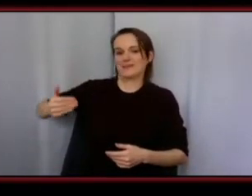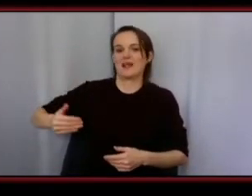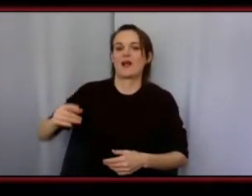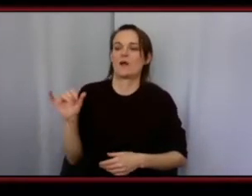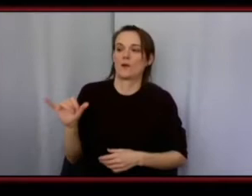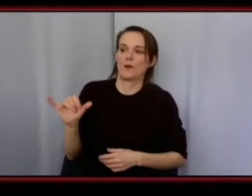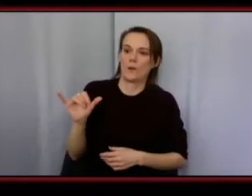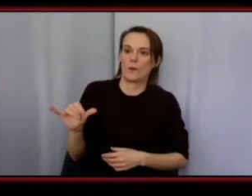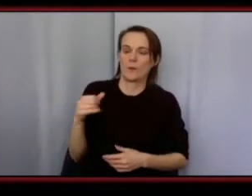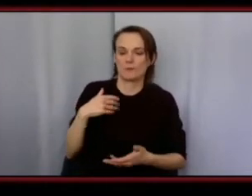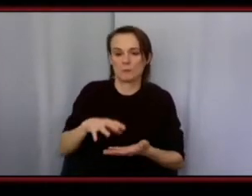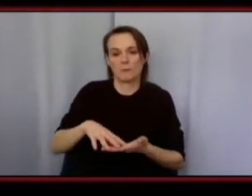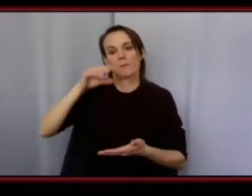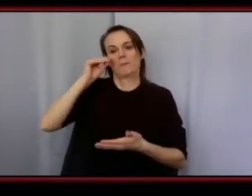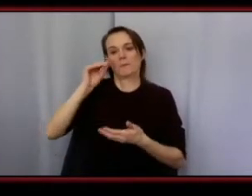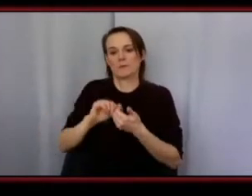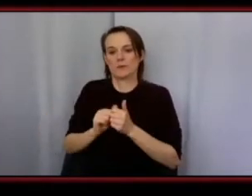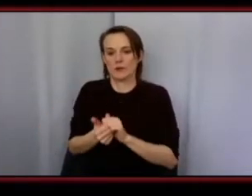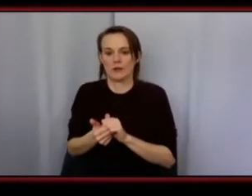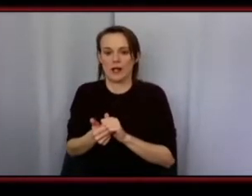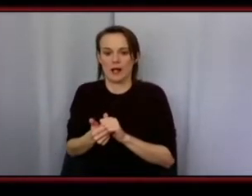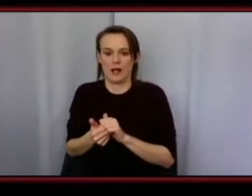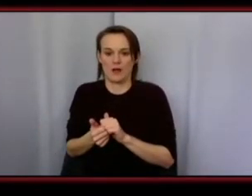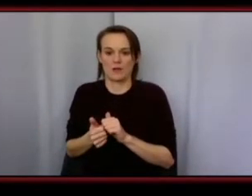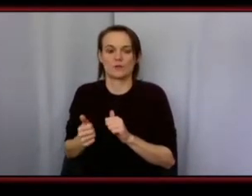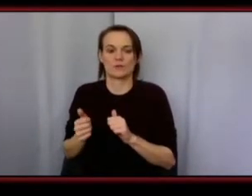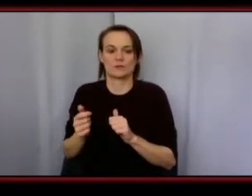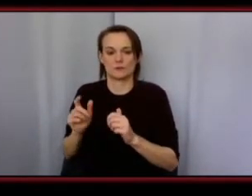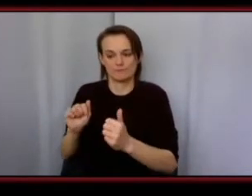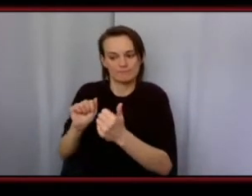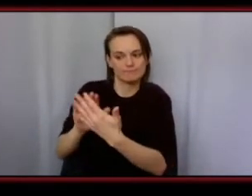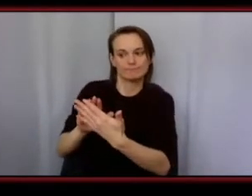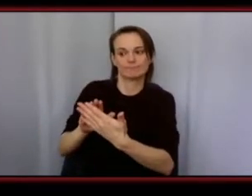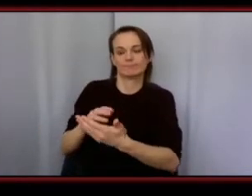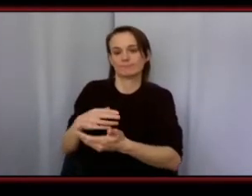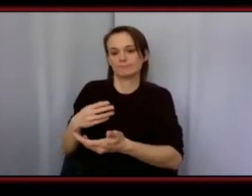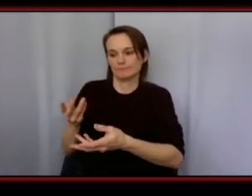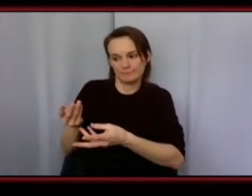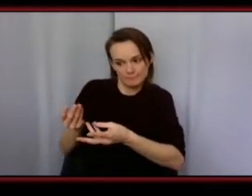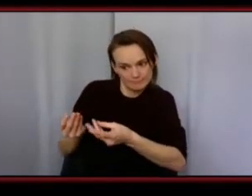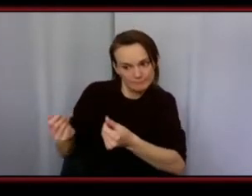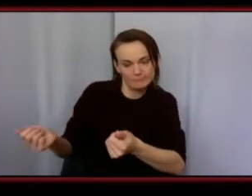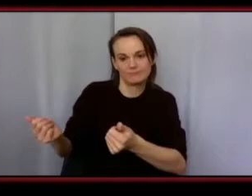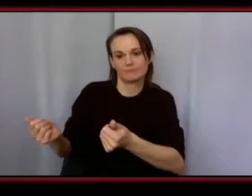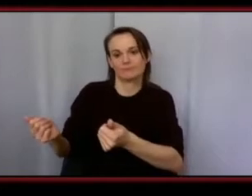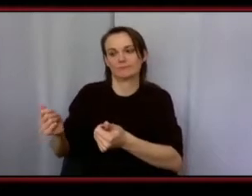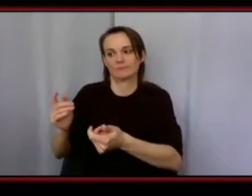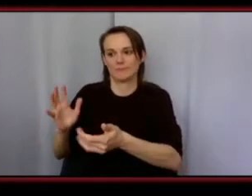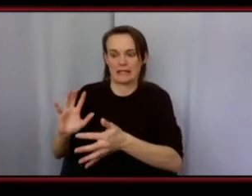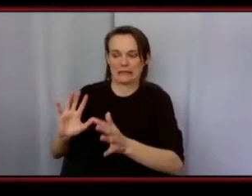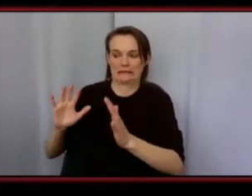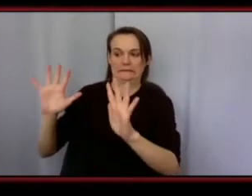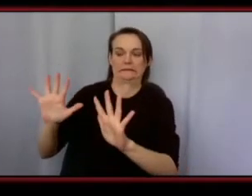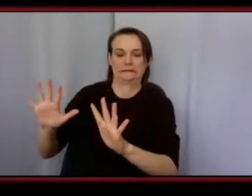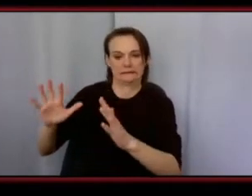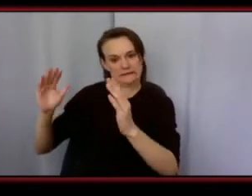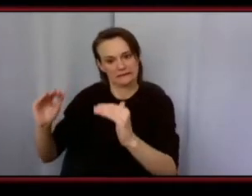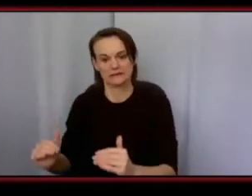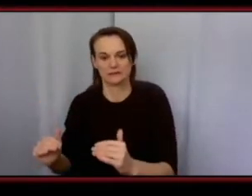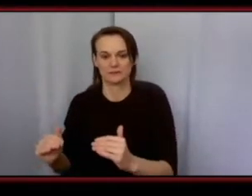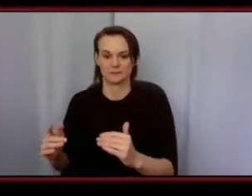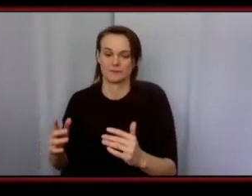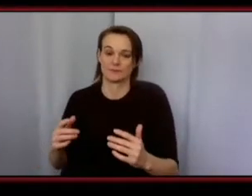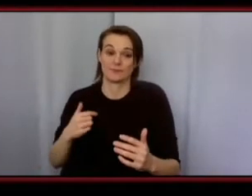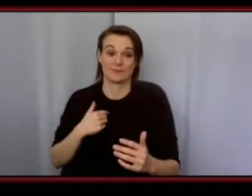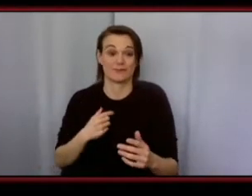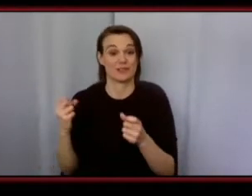uh cope or how you learn to um address those situations and and minimize the risk and just like those like i learned